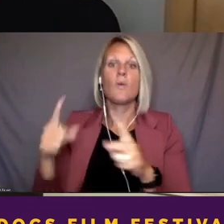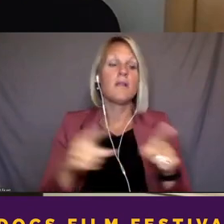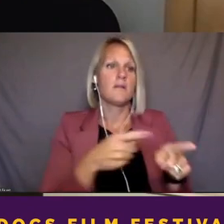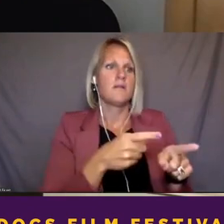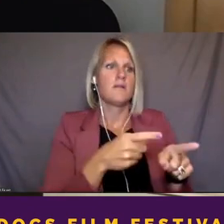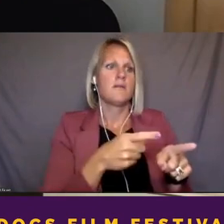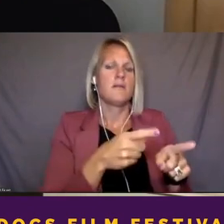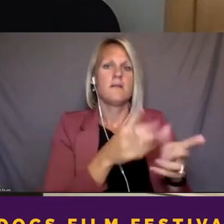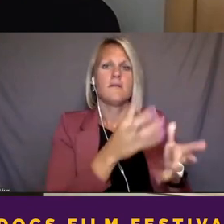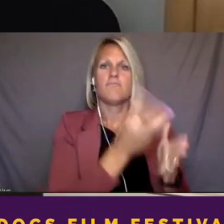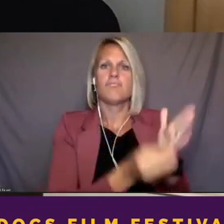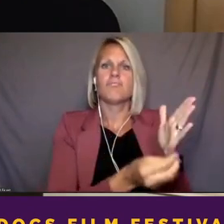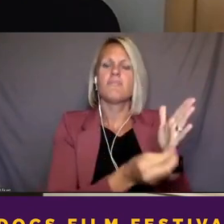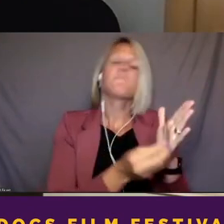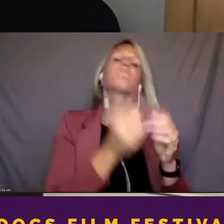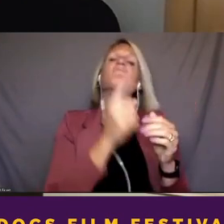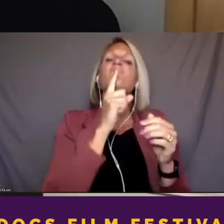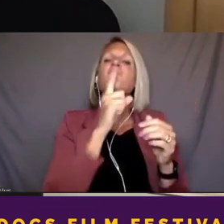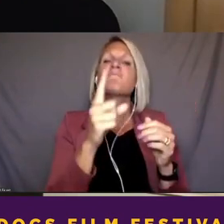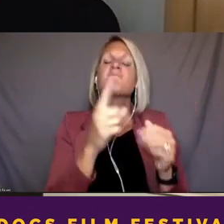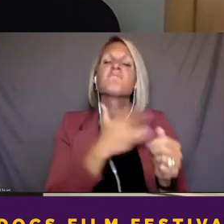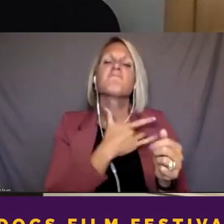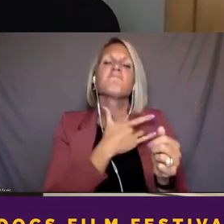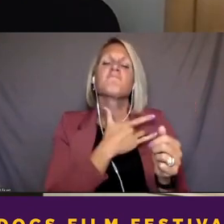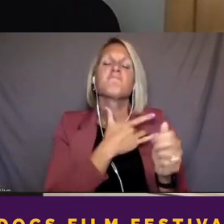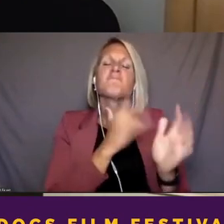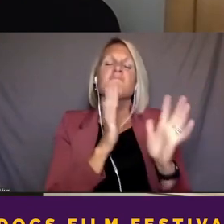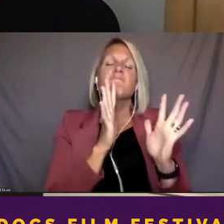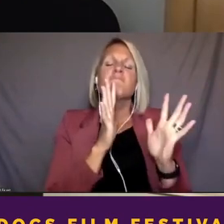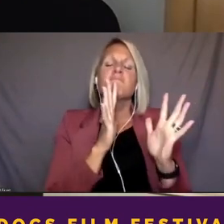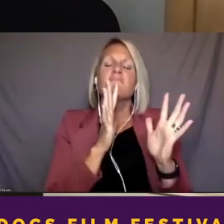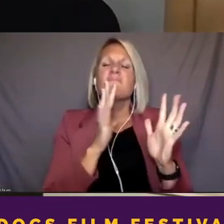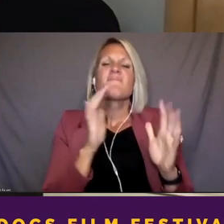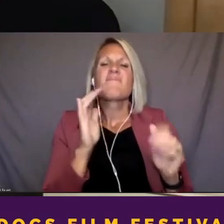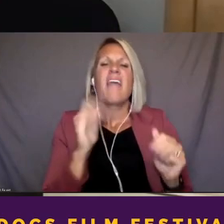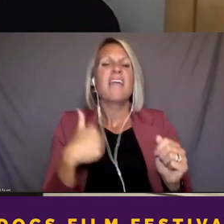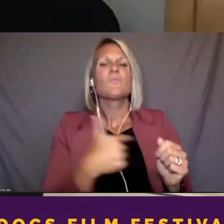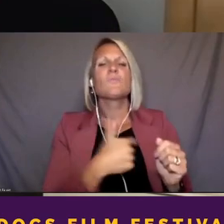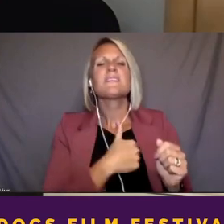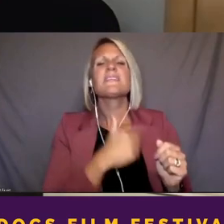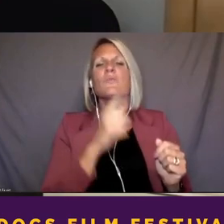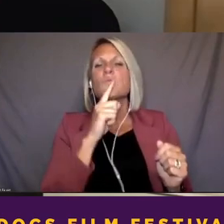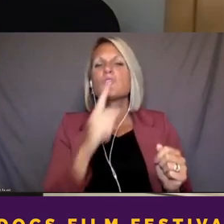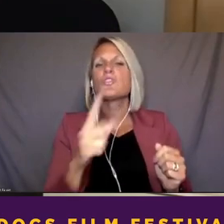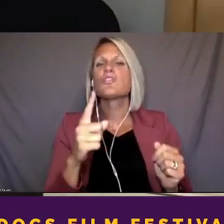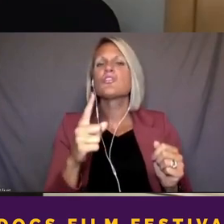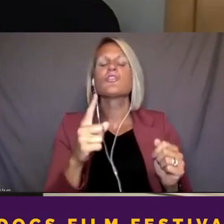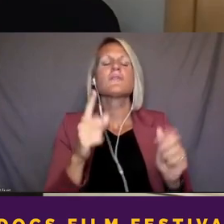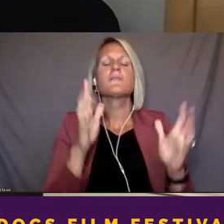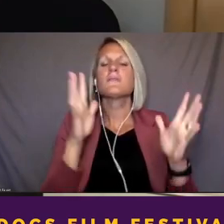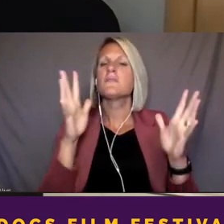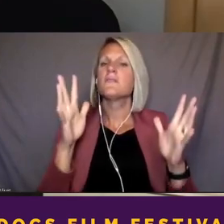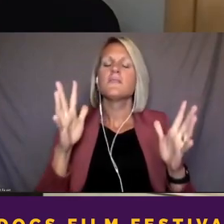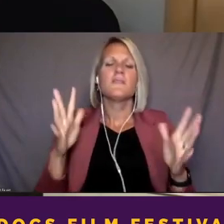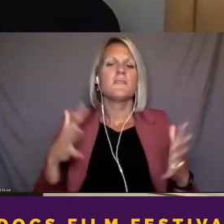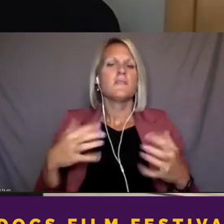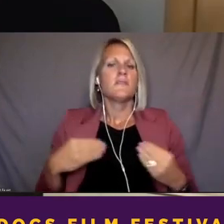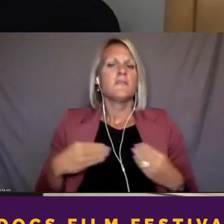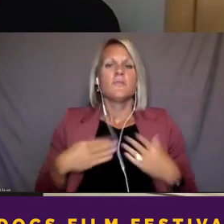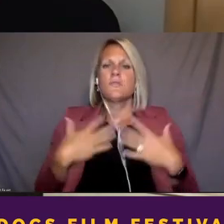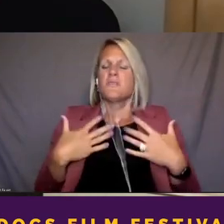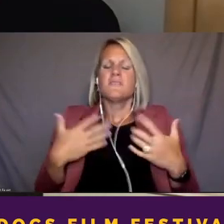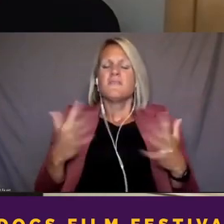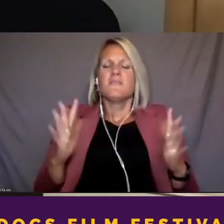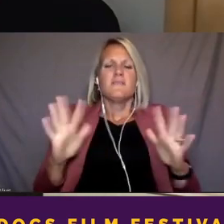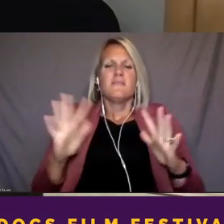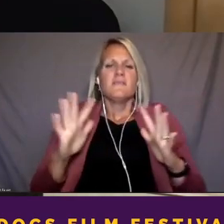resonated with us and sort of sent a sort of resounding sort of like domino, sort of fall of